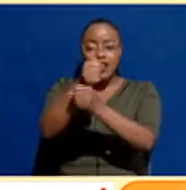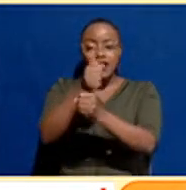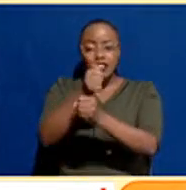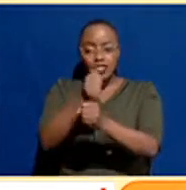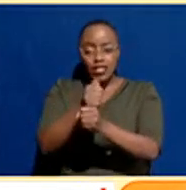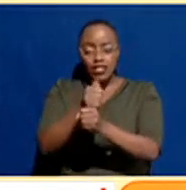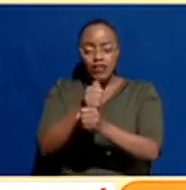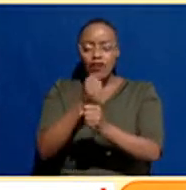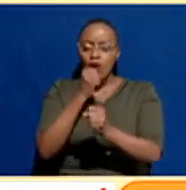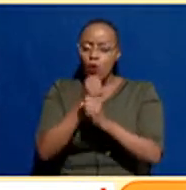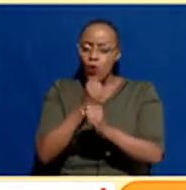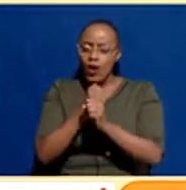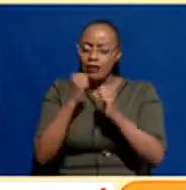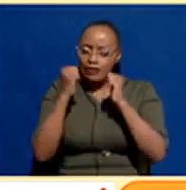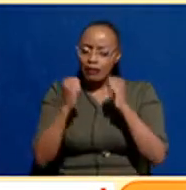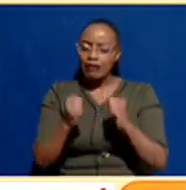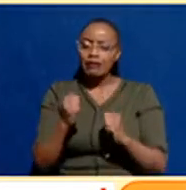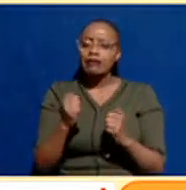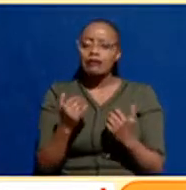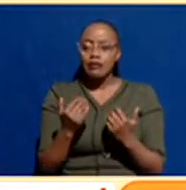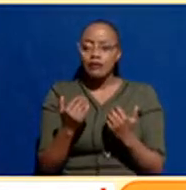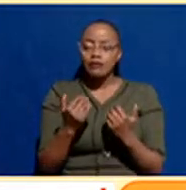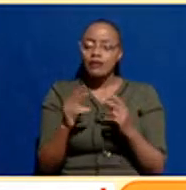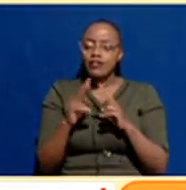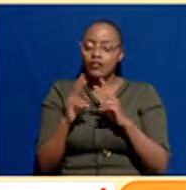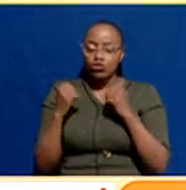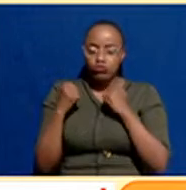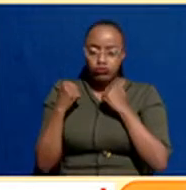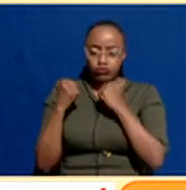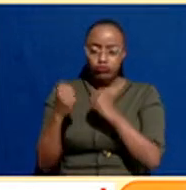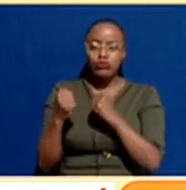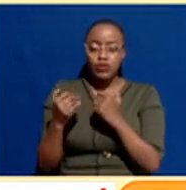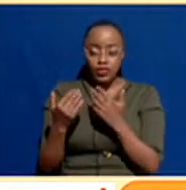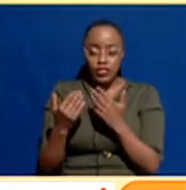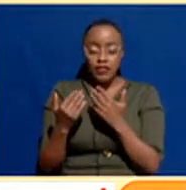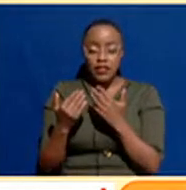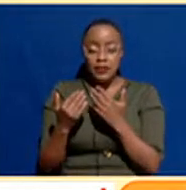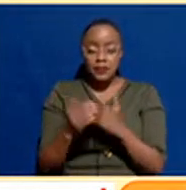Very hardworking, courageous, brave.